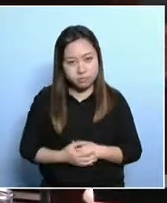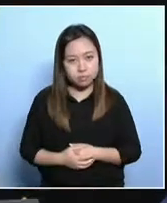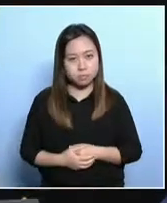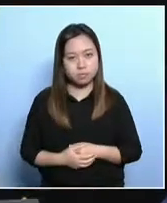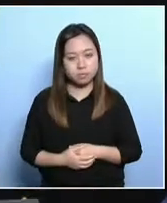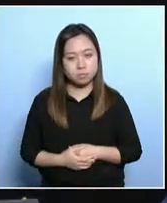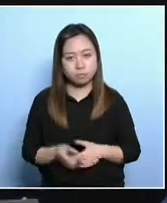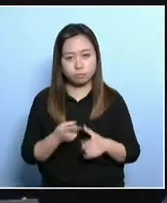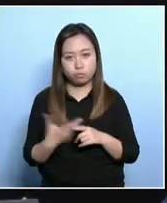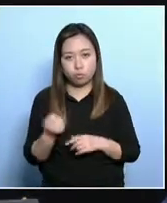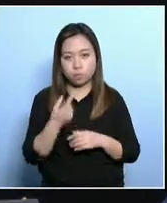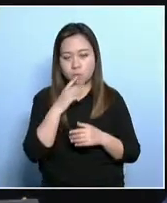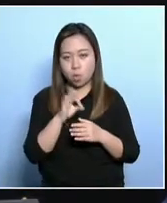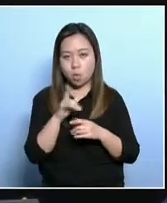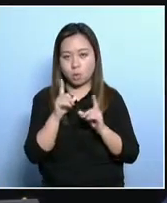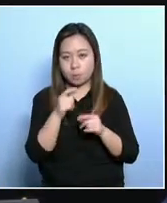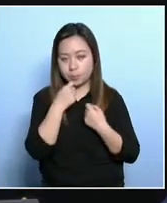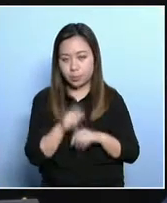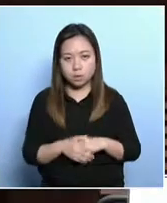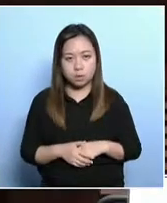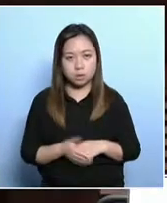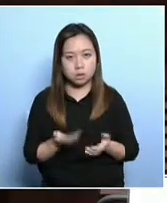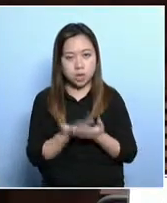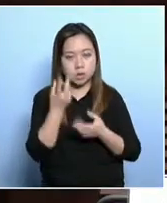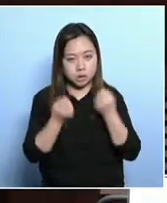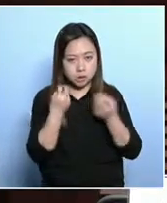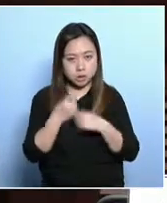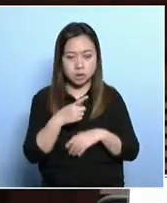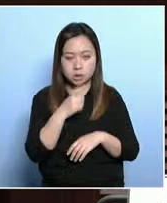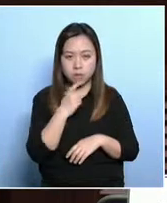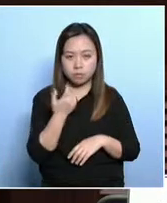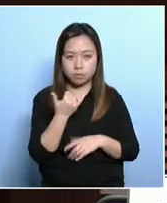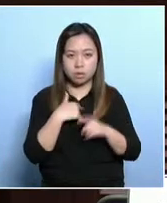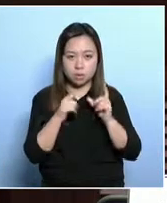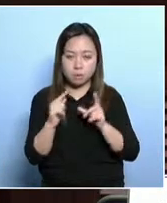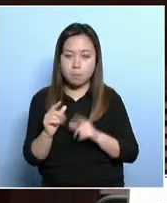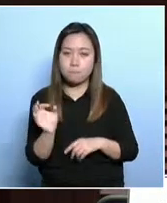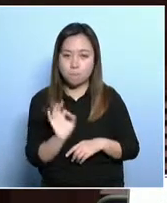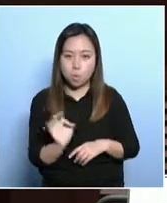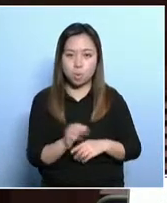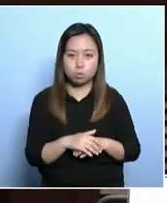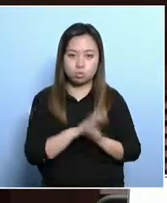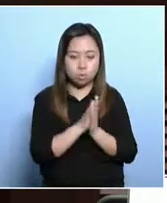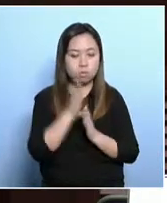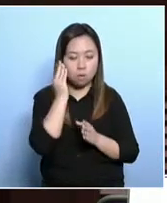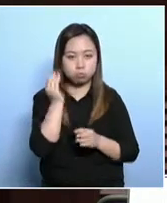really get the message, so they cannot offer good advice to the administration.